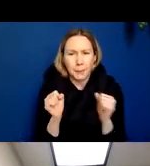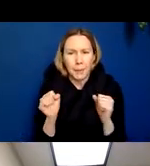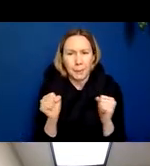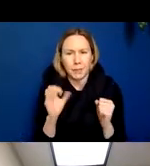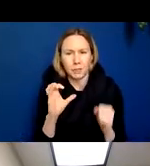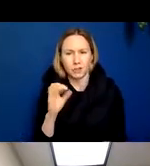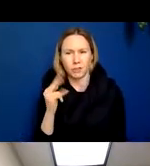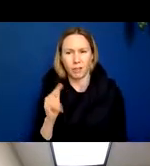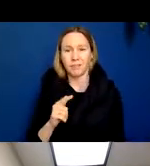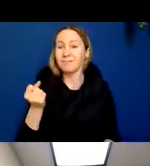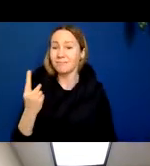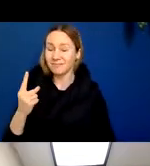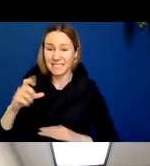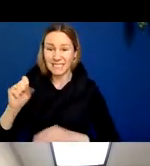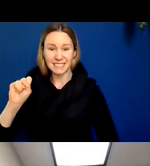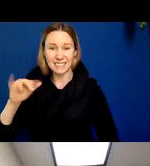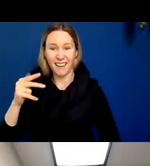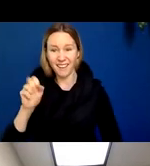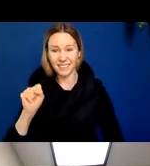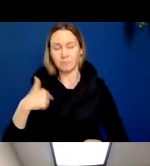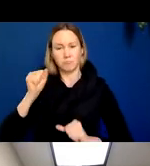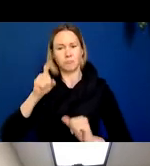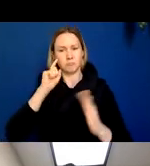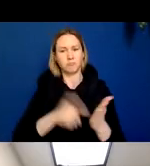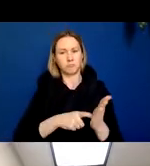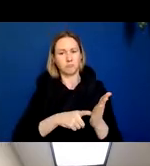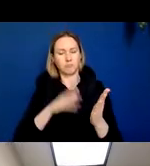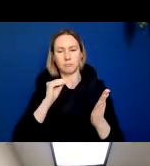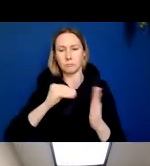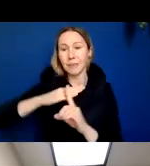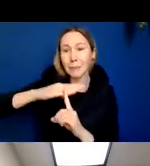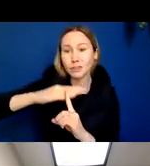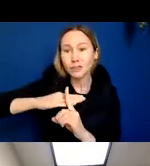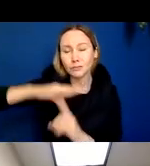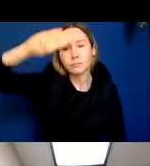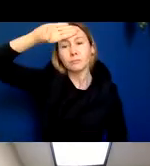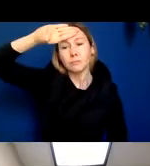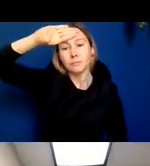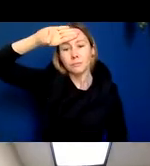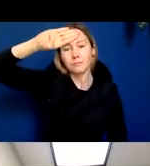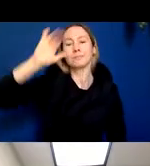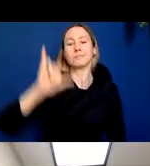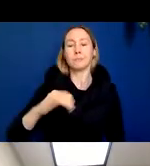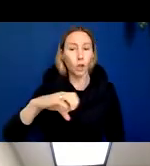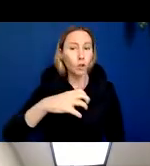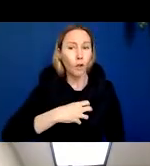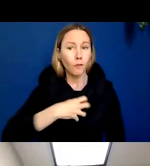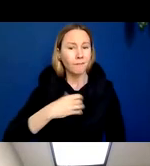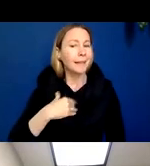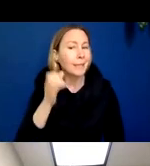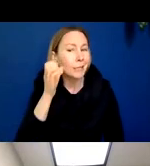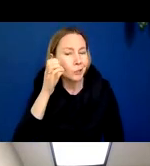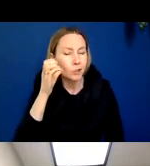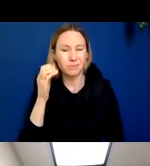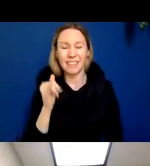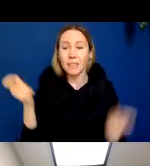things that I can objectivize, like a fever, for example, I can measure it with a thermometer. I can hear you cough. I can put my stethoscope on someone's back and